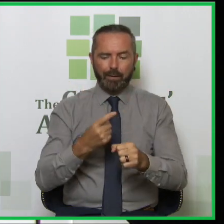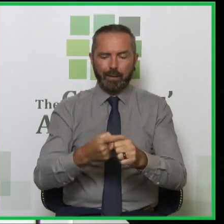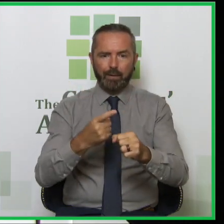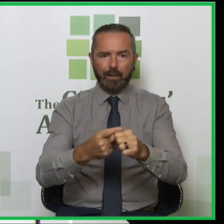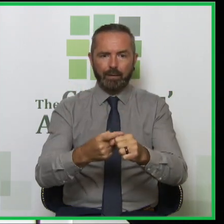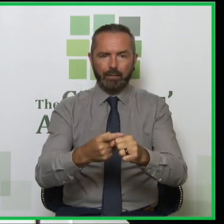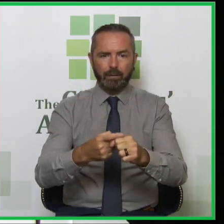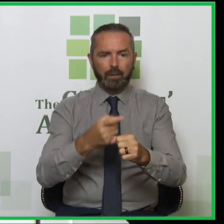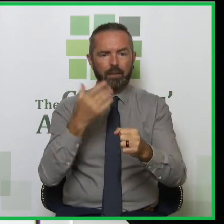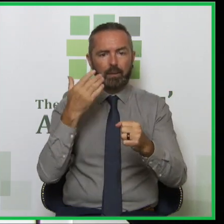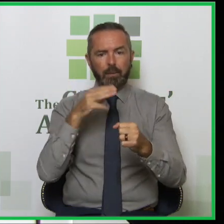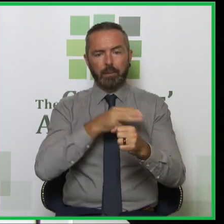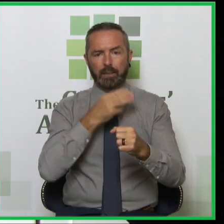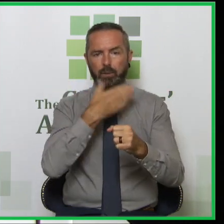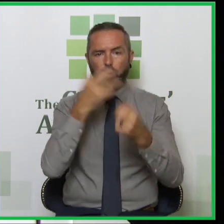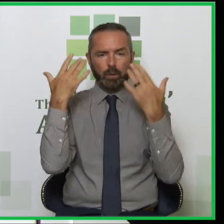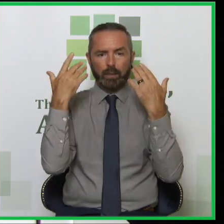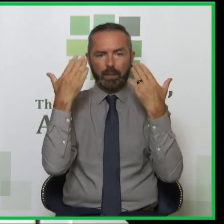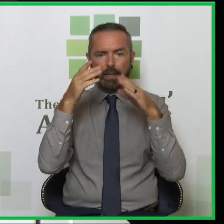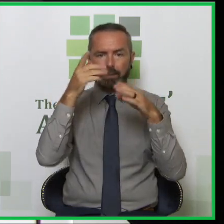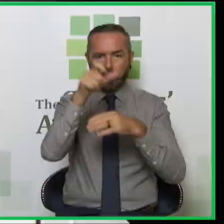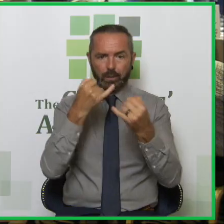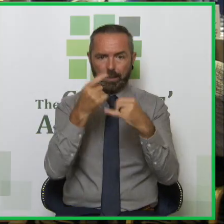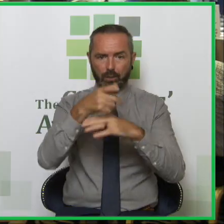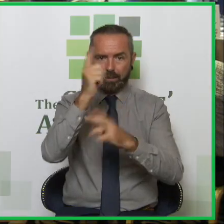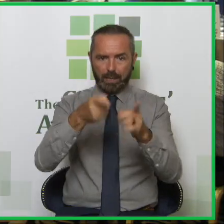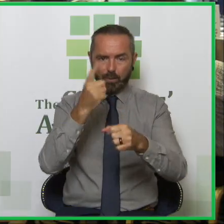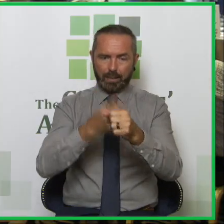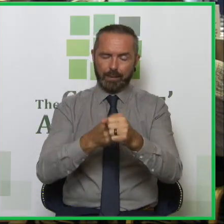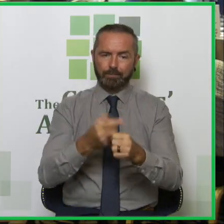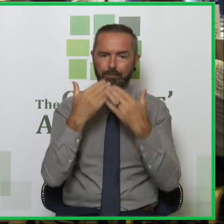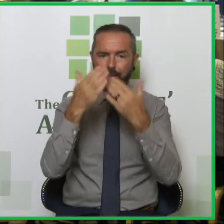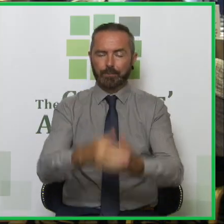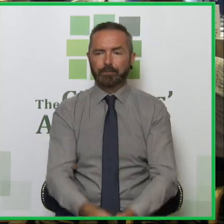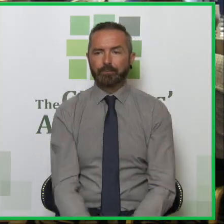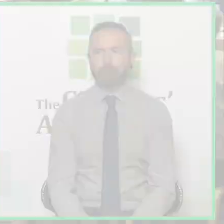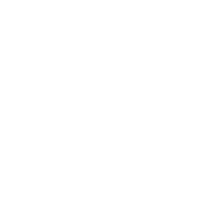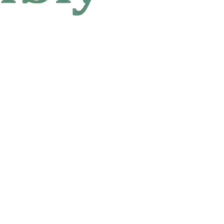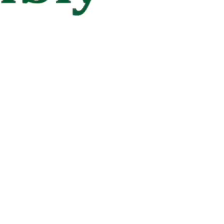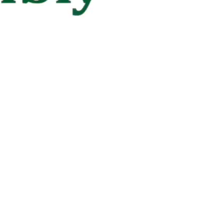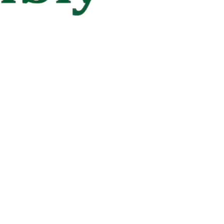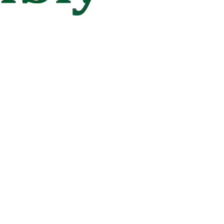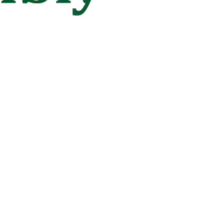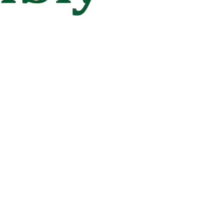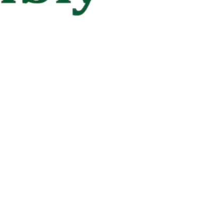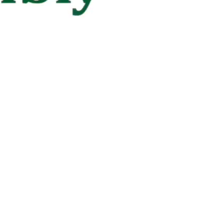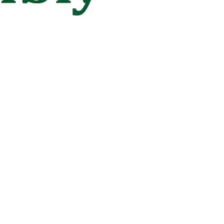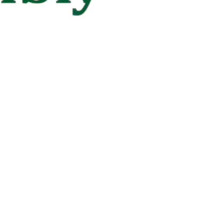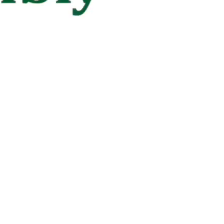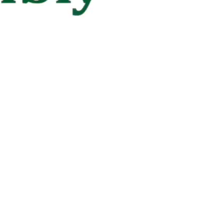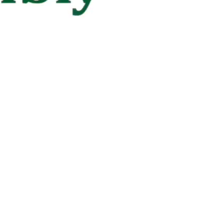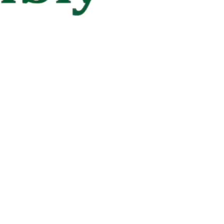another Patricia in this country again. Thank you. Thank you. Thank you.